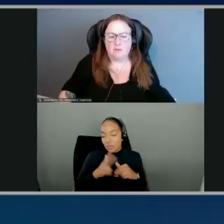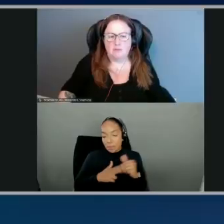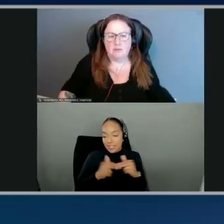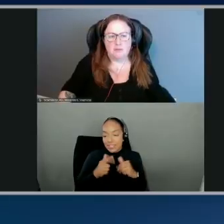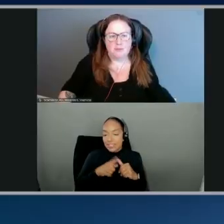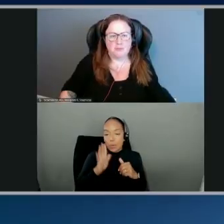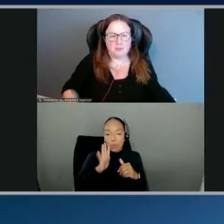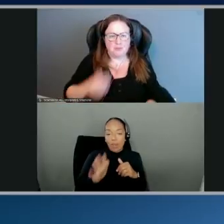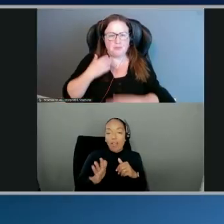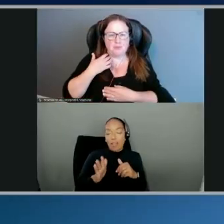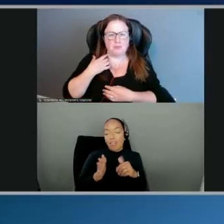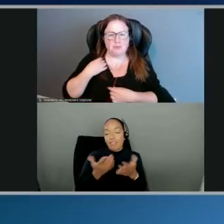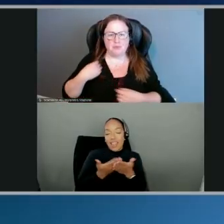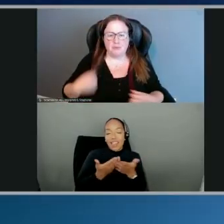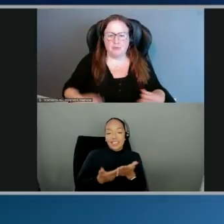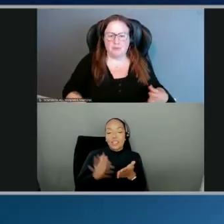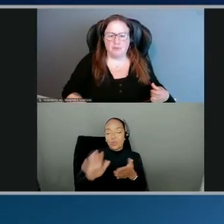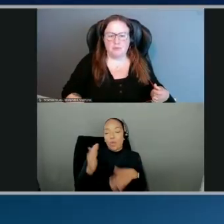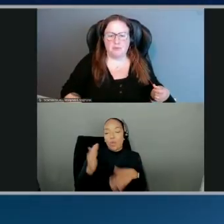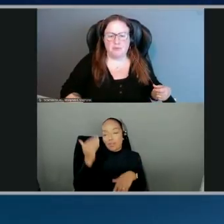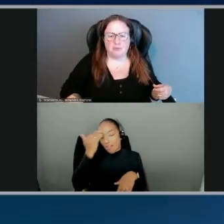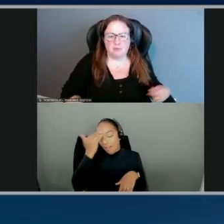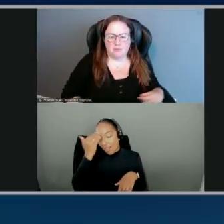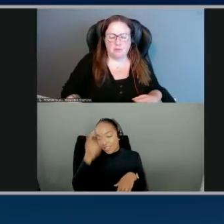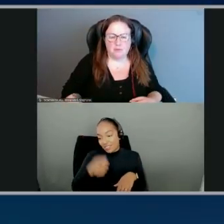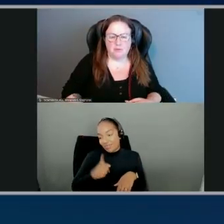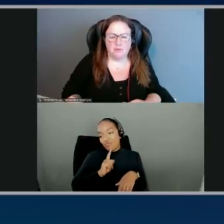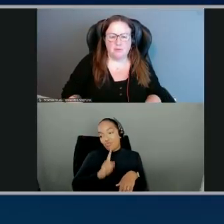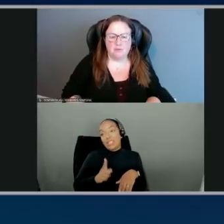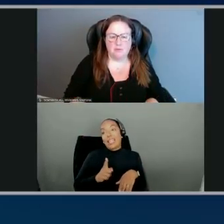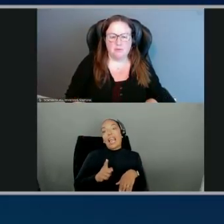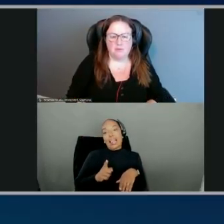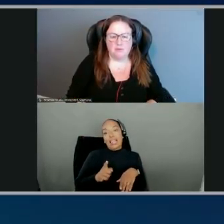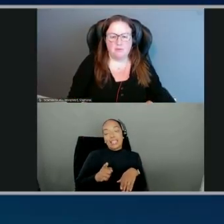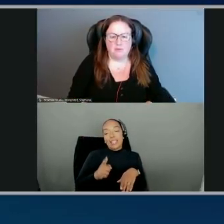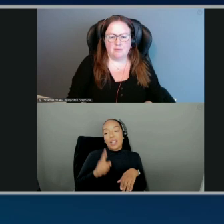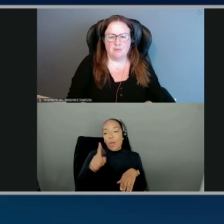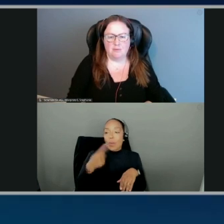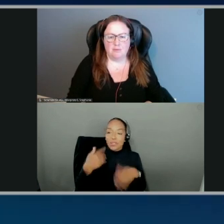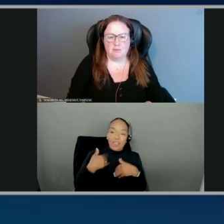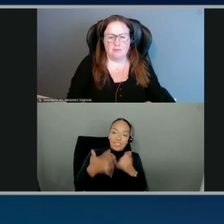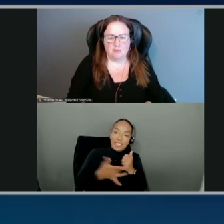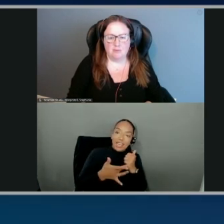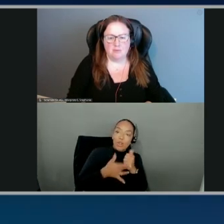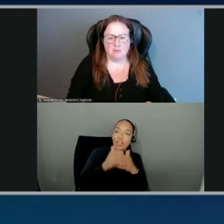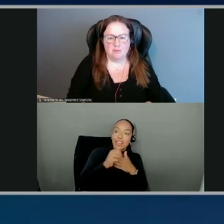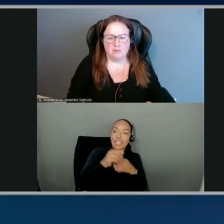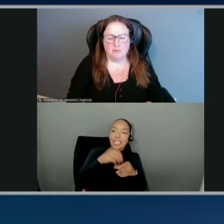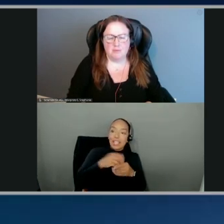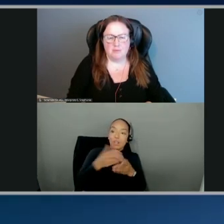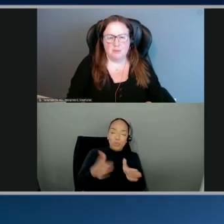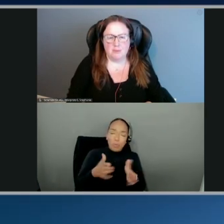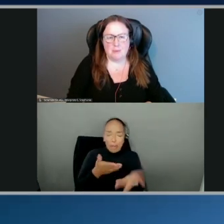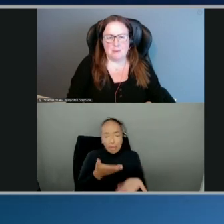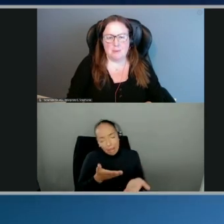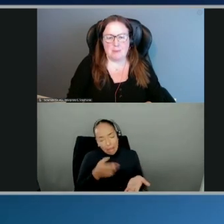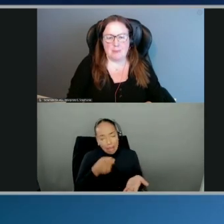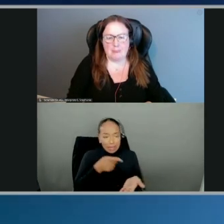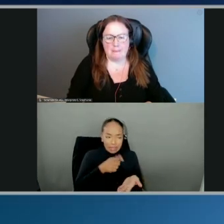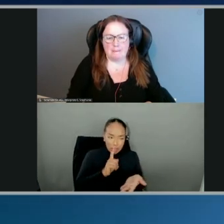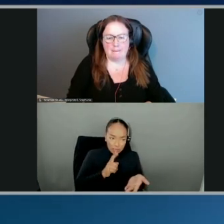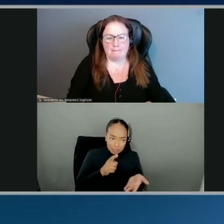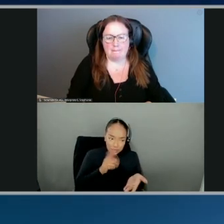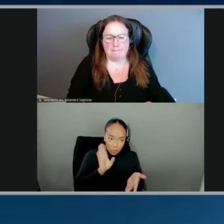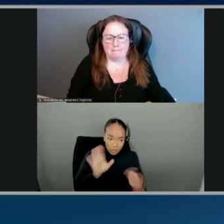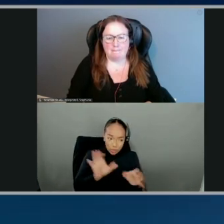technical lead. By the way, this is reality. There's always a technical lead in the room. Like, hey, okay, but does that really do what I need it to do? So